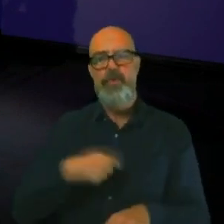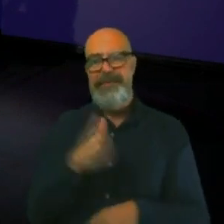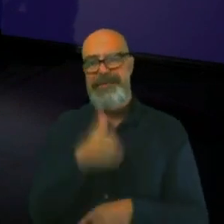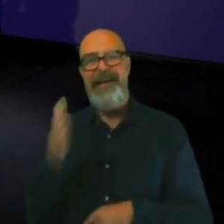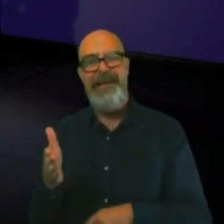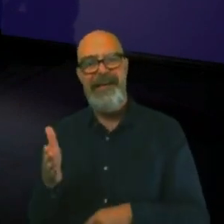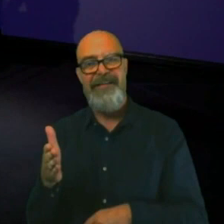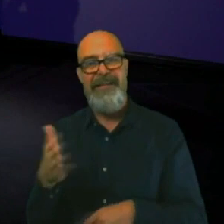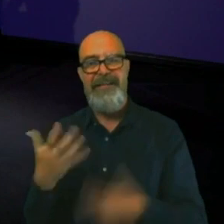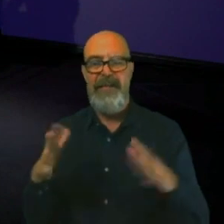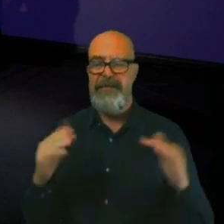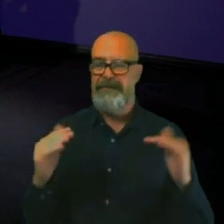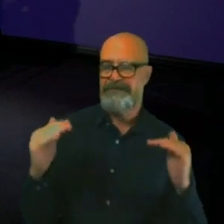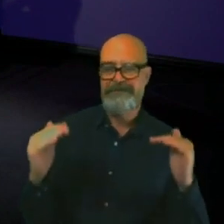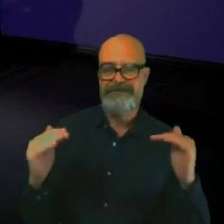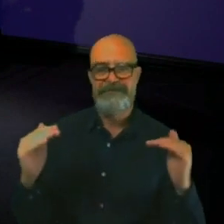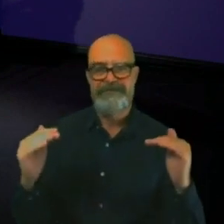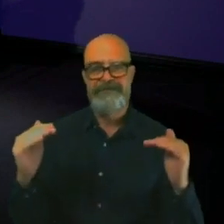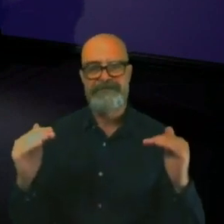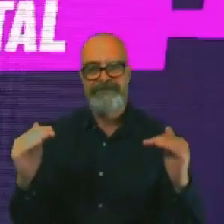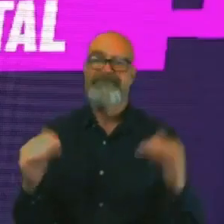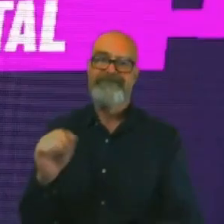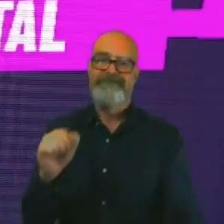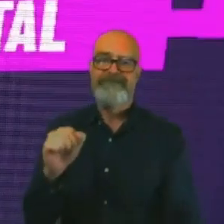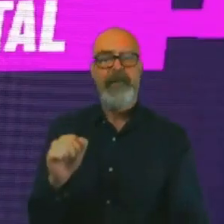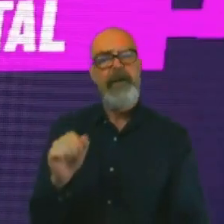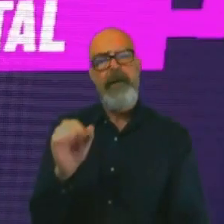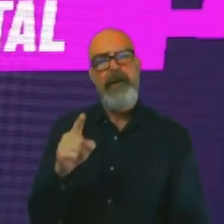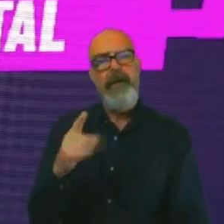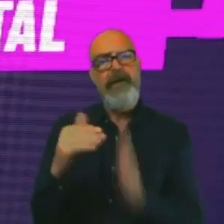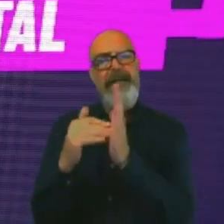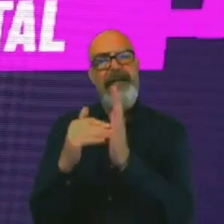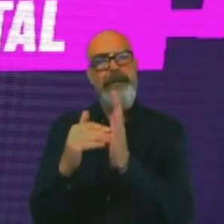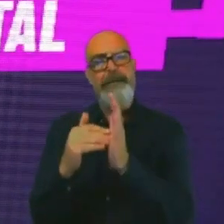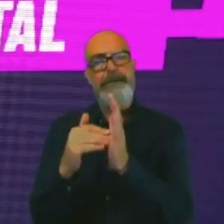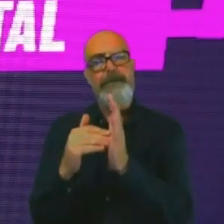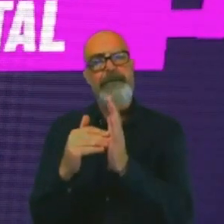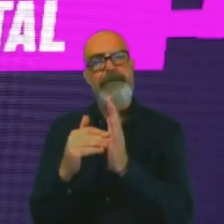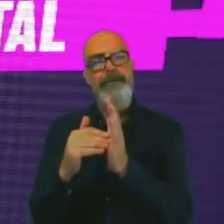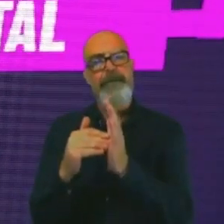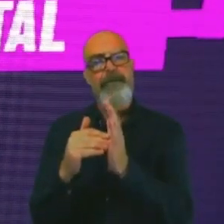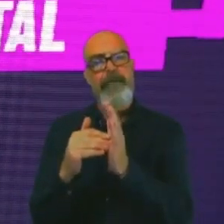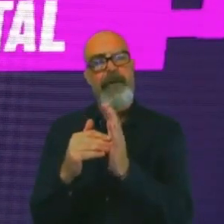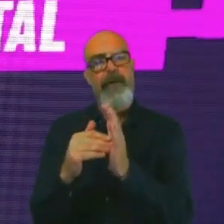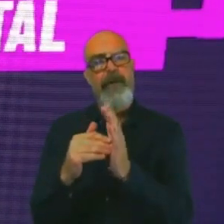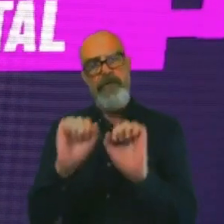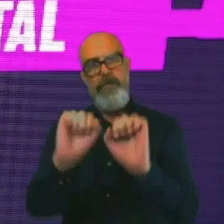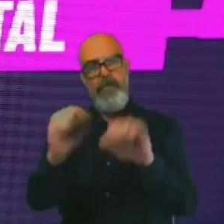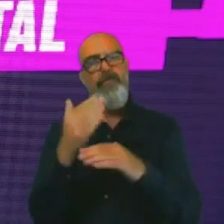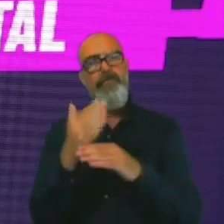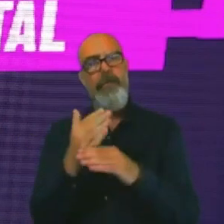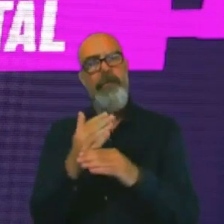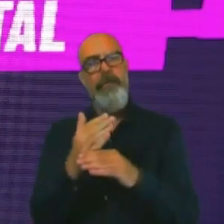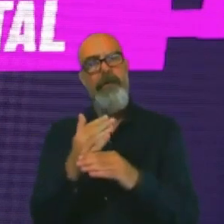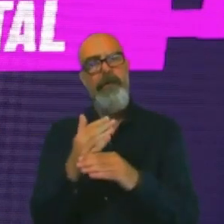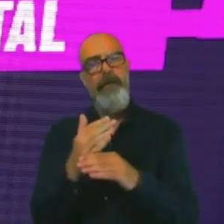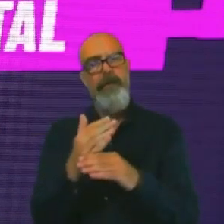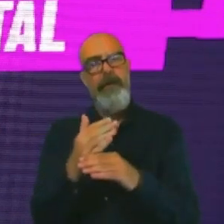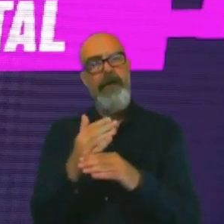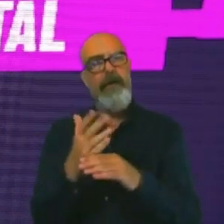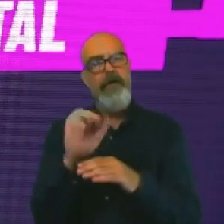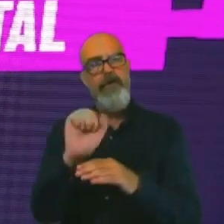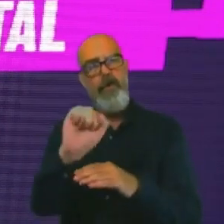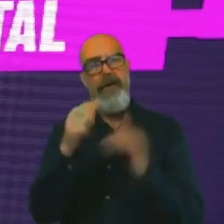it? Yeah. So, Zachary, can I ask you, what is the hardest part? Excuse me. What is the favourite medical